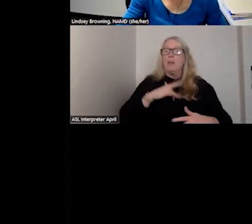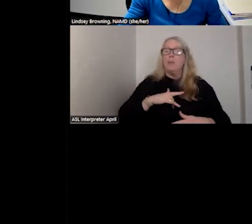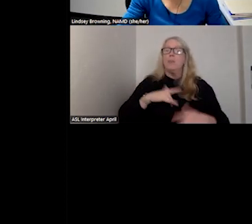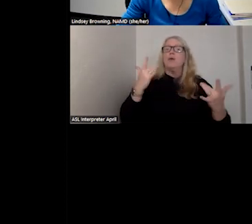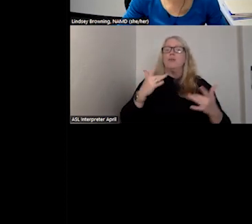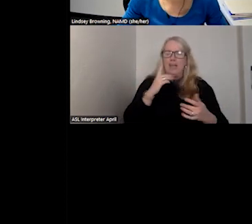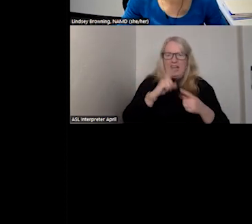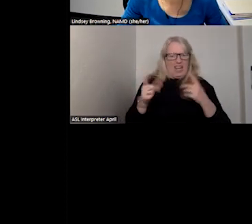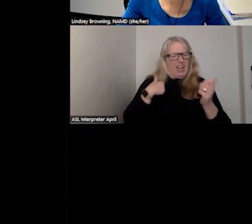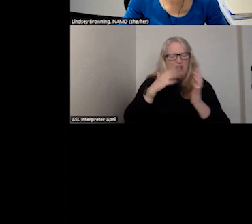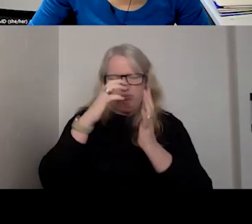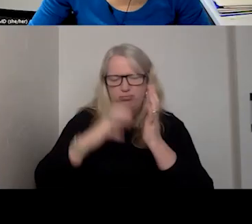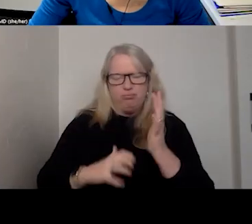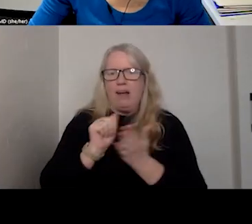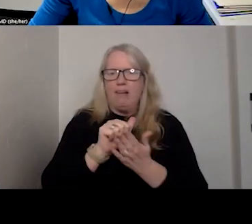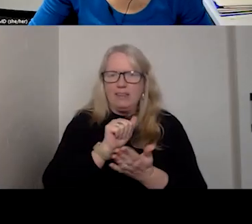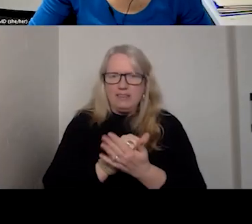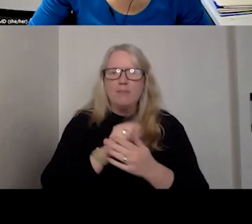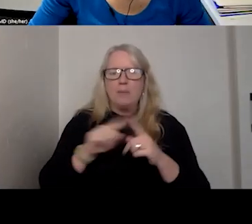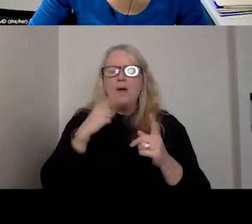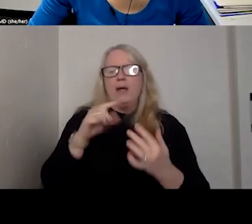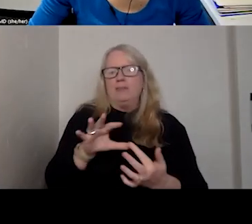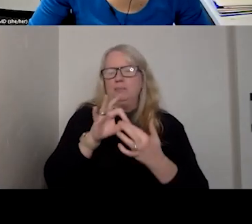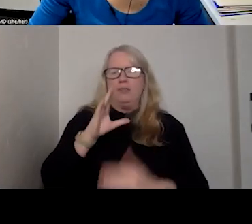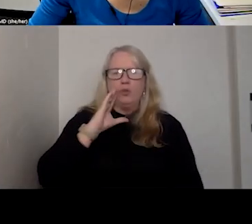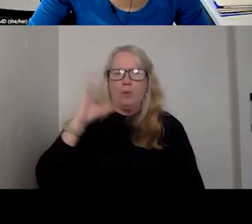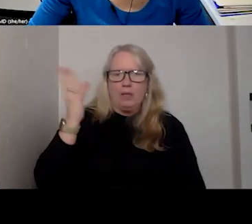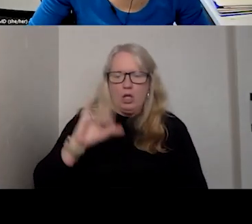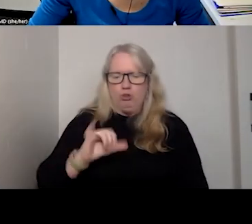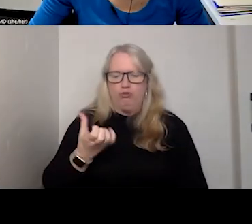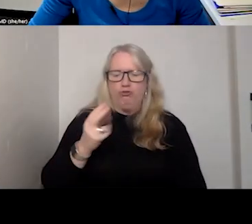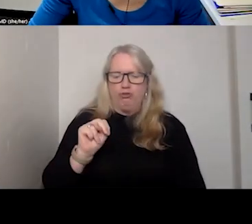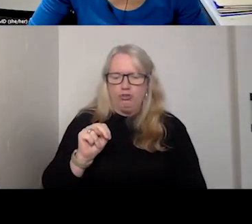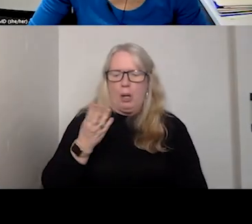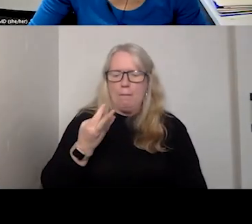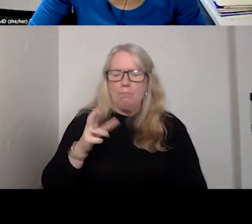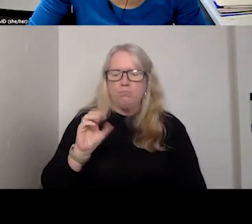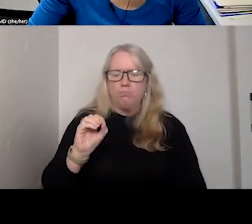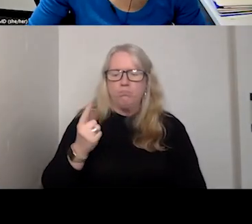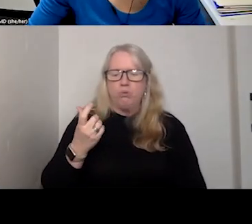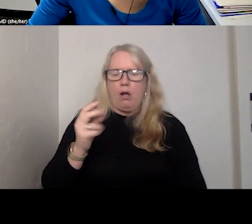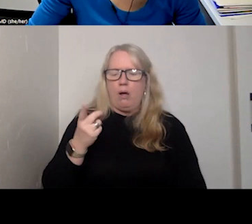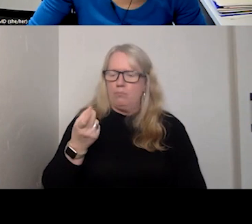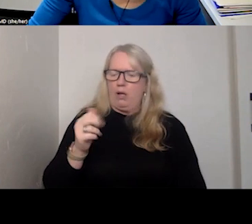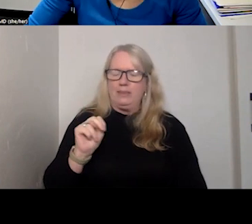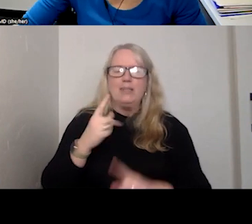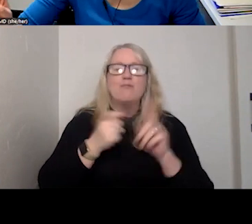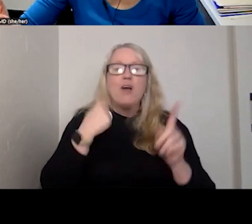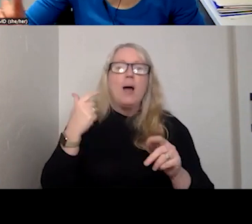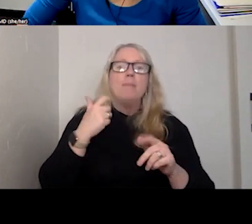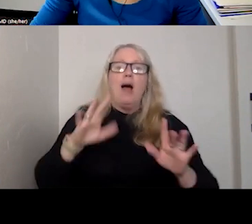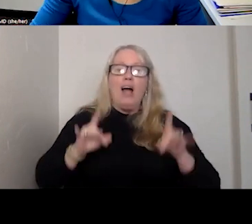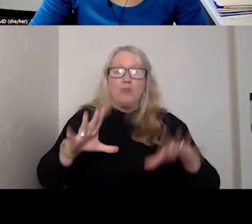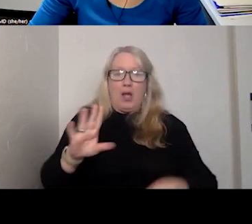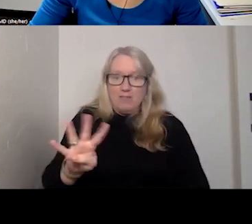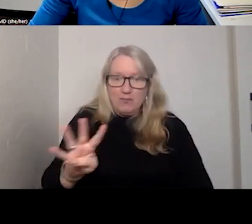packed agenda and to have our featured presentation from John Brogdon, who's joining us all the way from Australia at 4